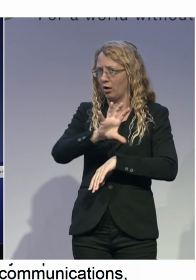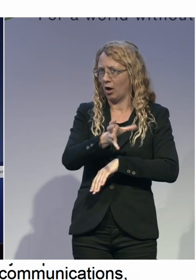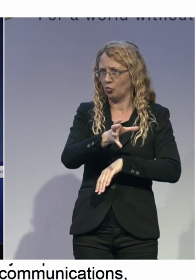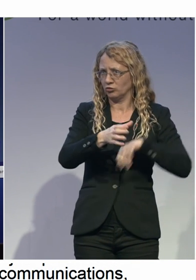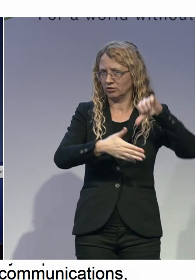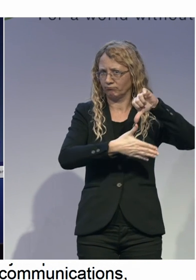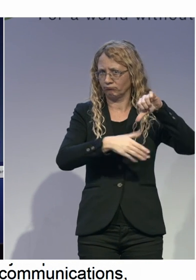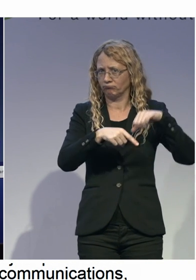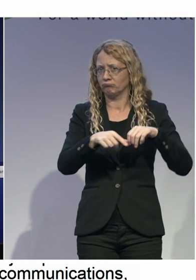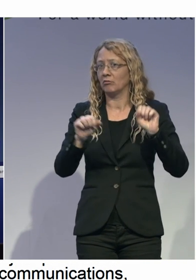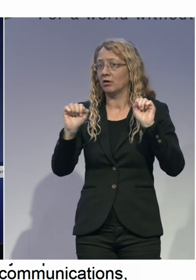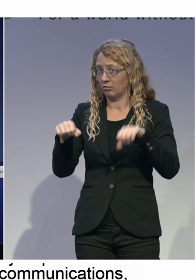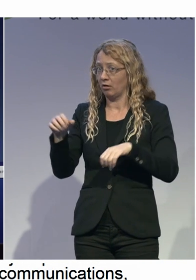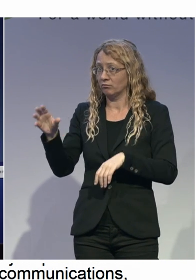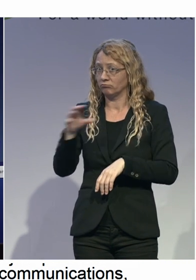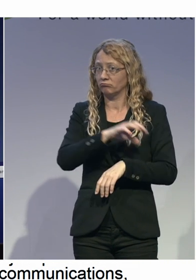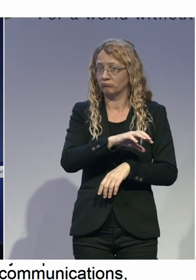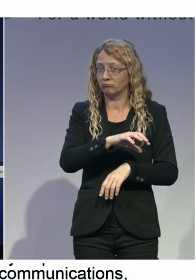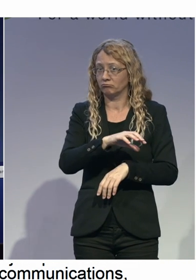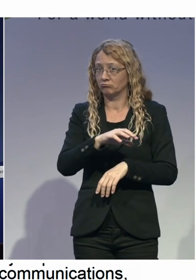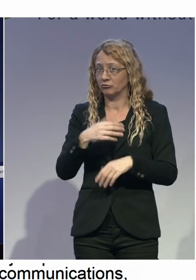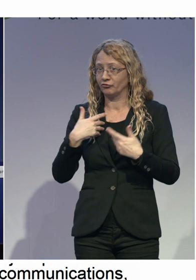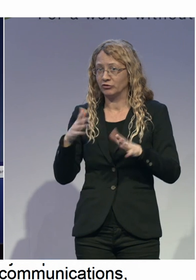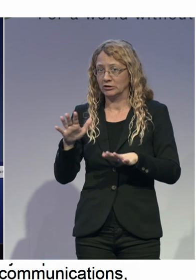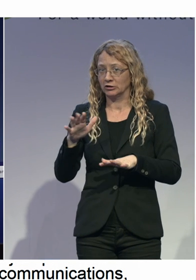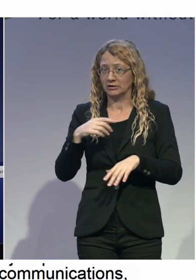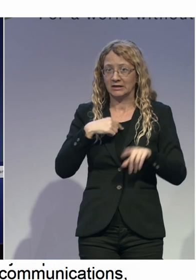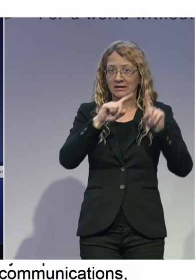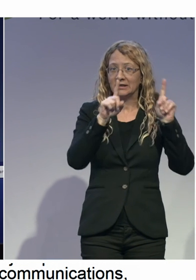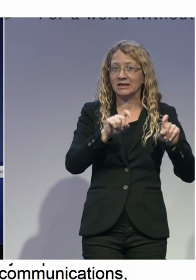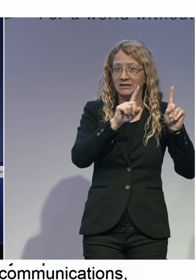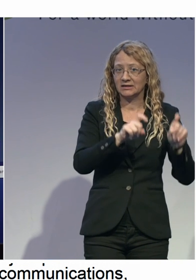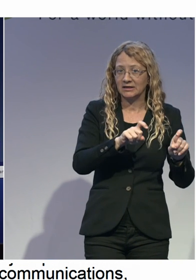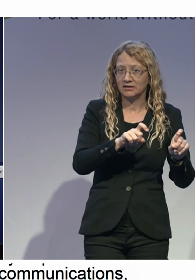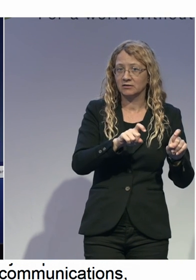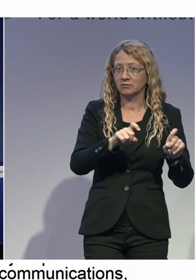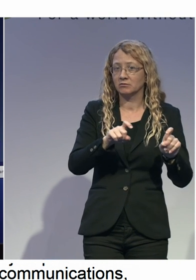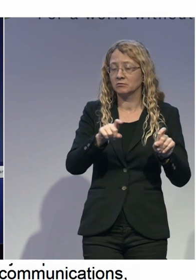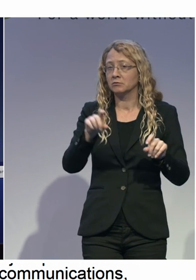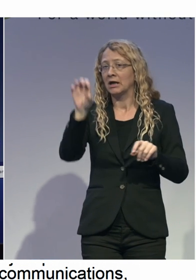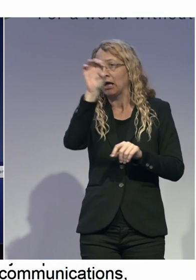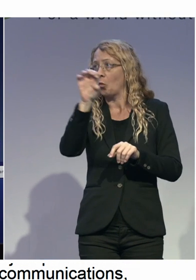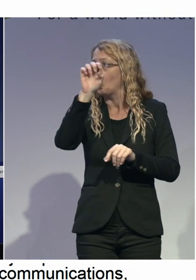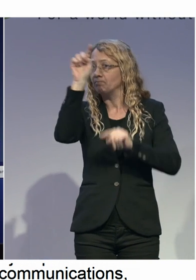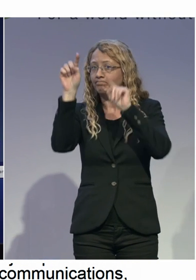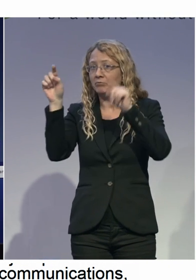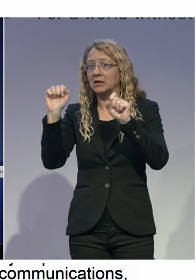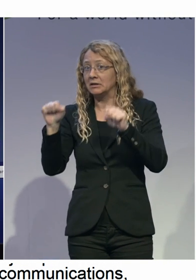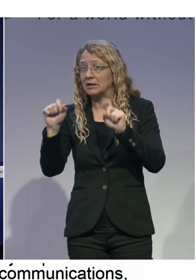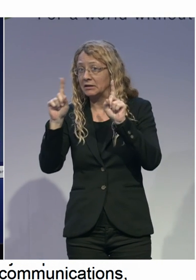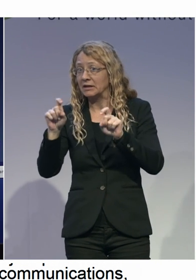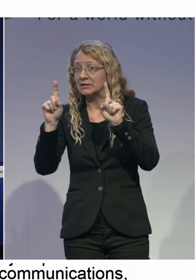As well as other European countries, as well as Asian and African countries. So, one of the